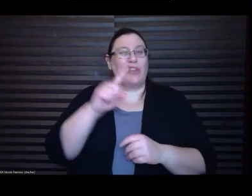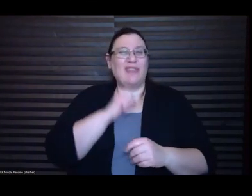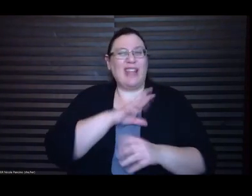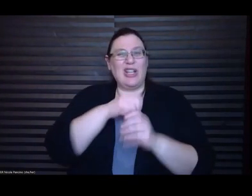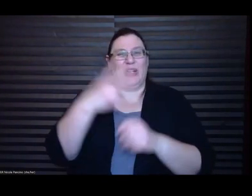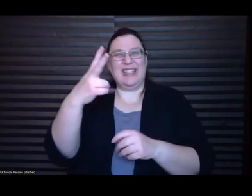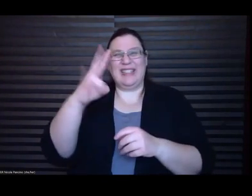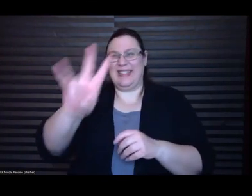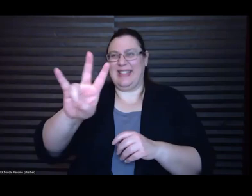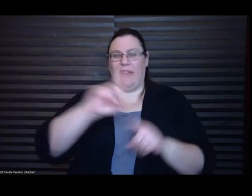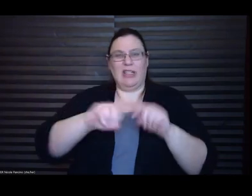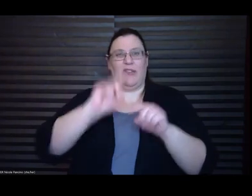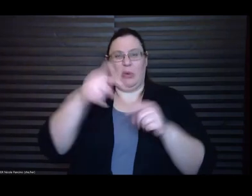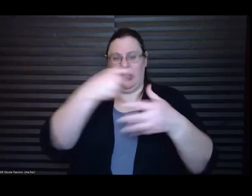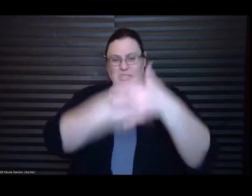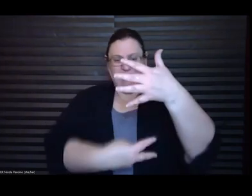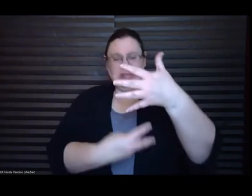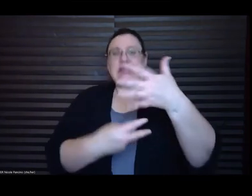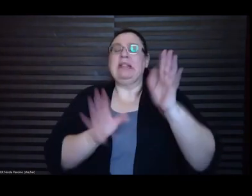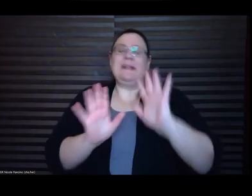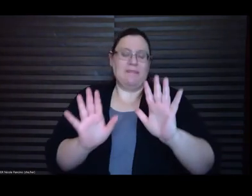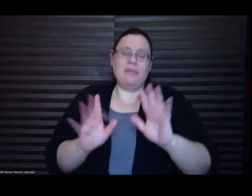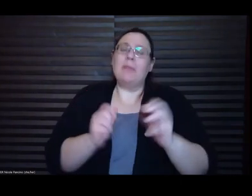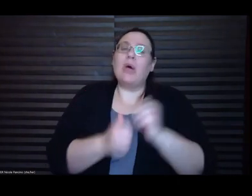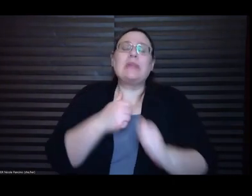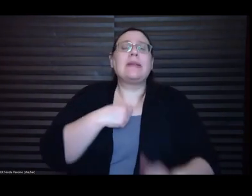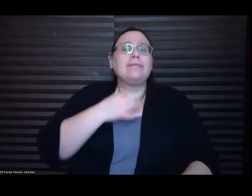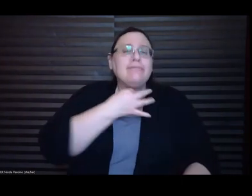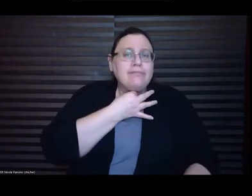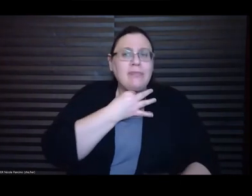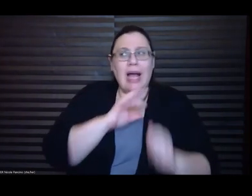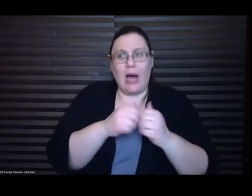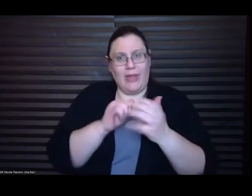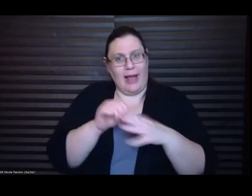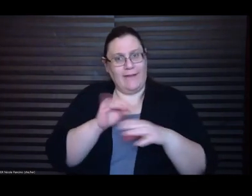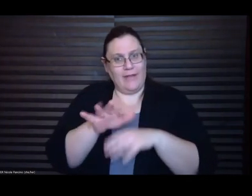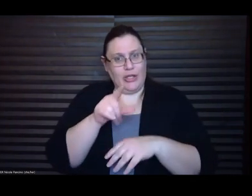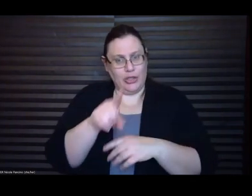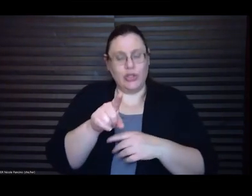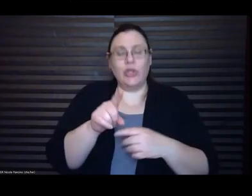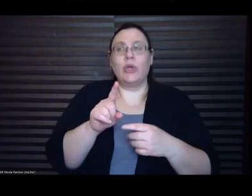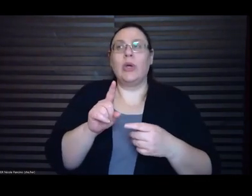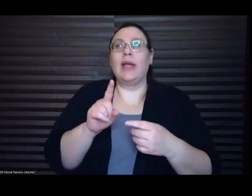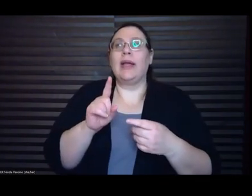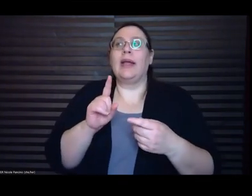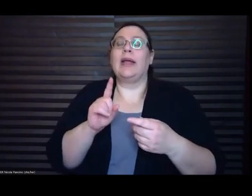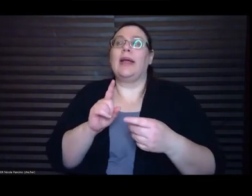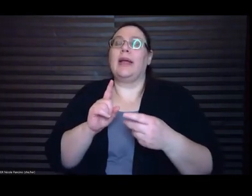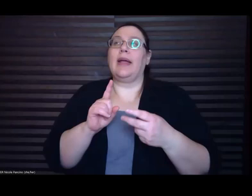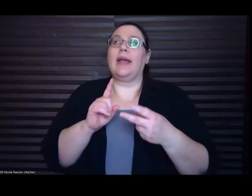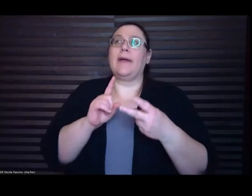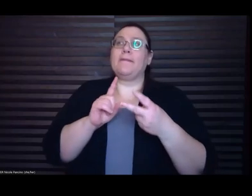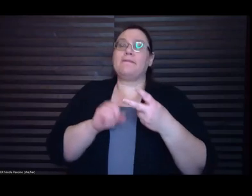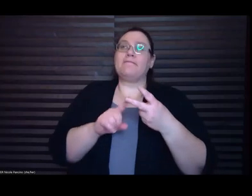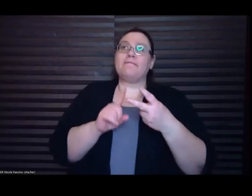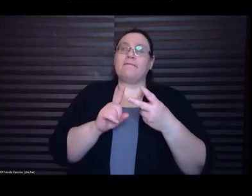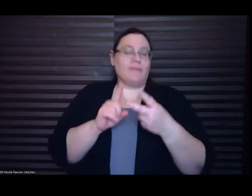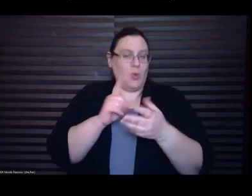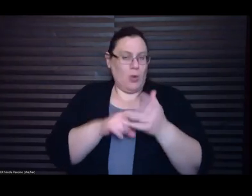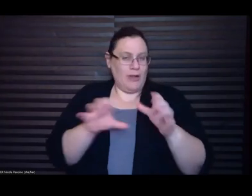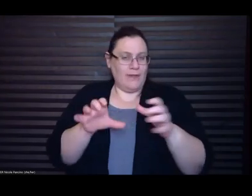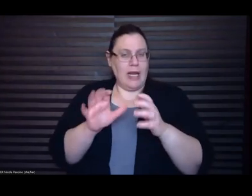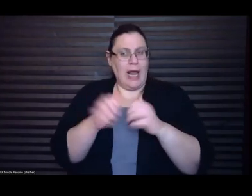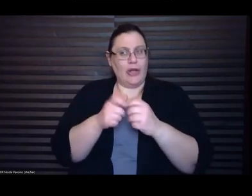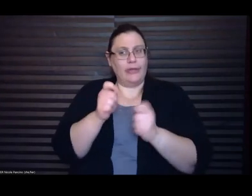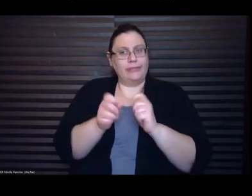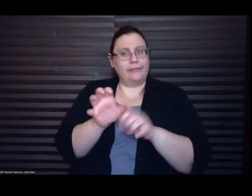how it's affected you and and and you know what you've done to kind of adjust to it definitely I mean so because it